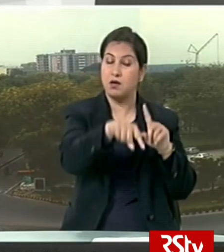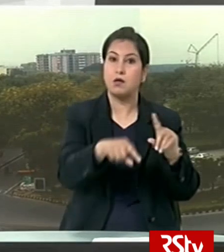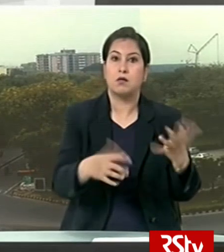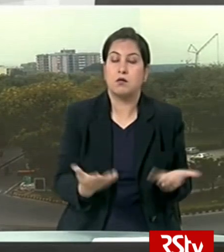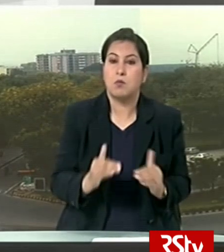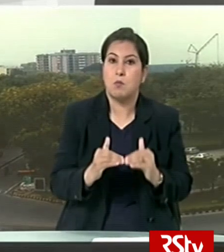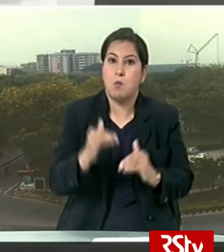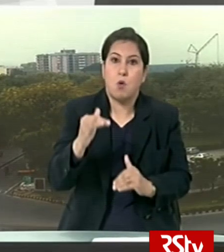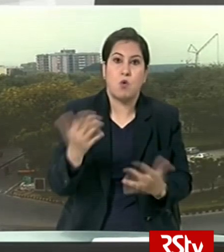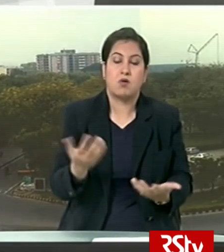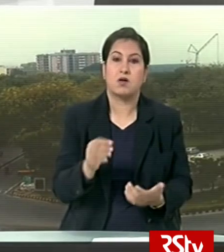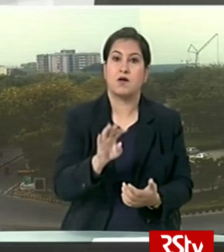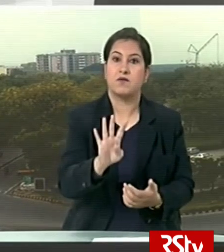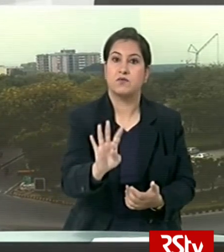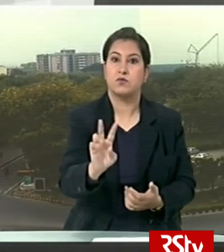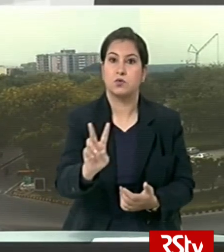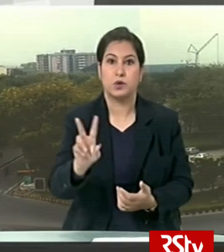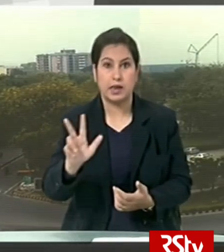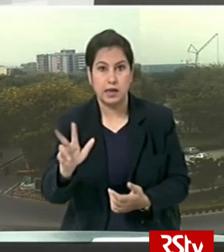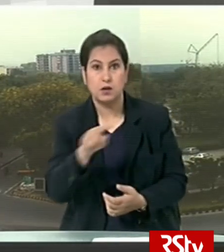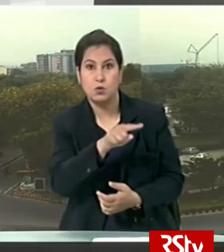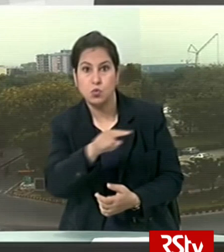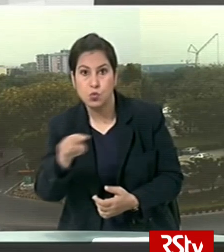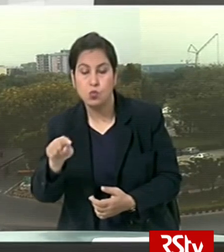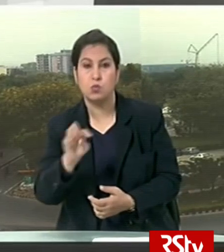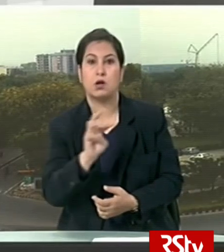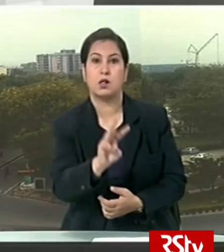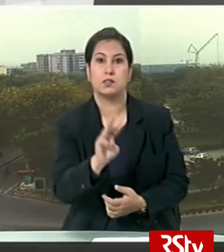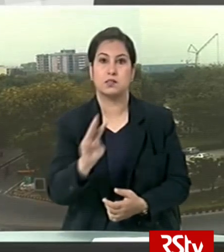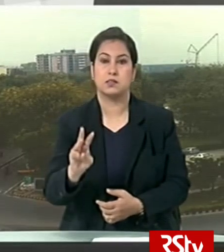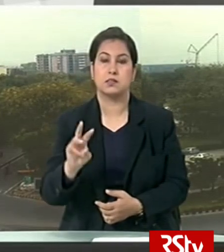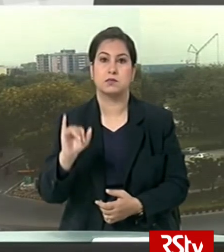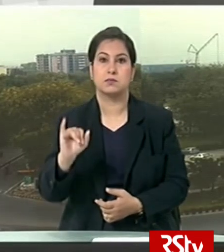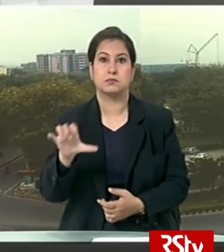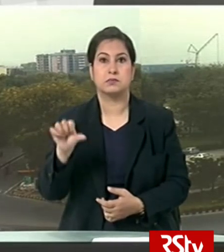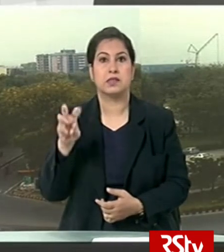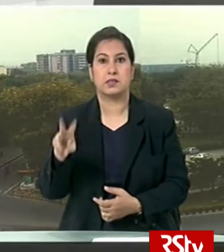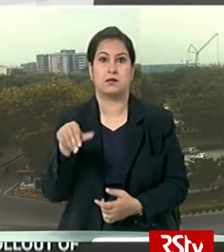has risen by 428 to 33,693